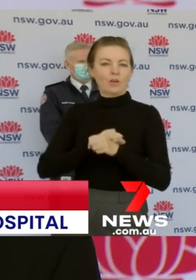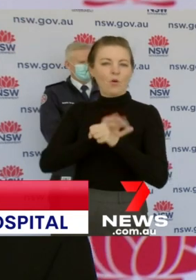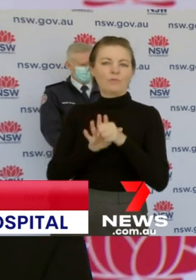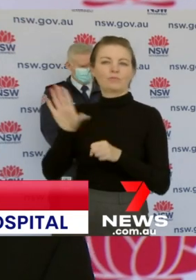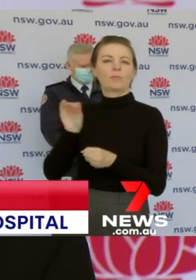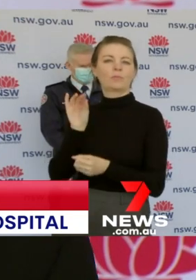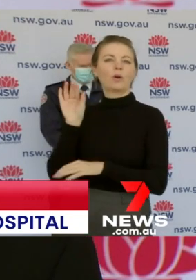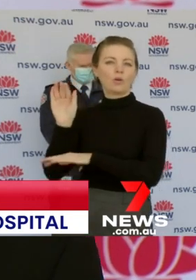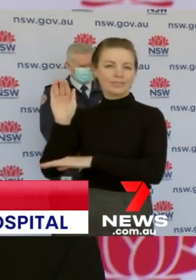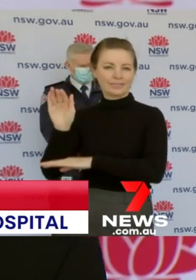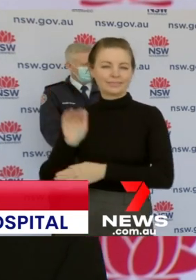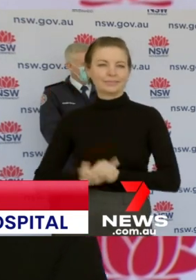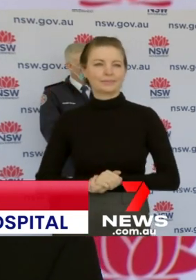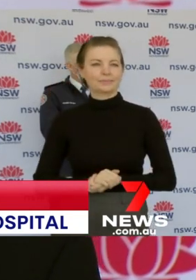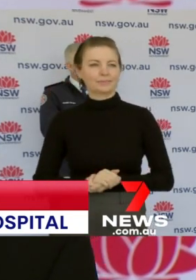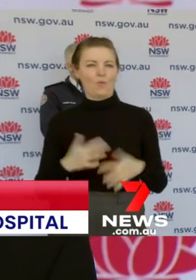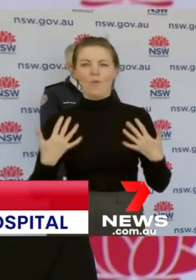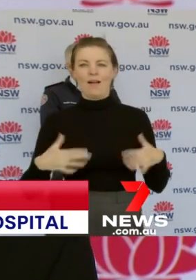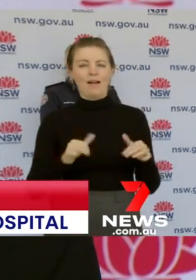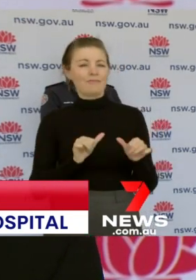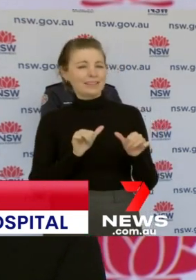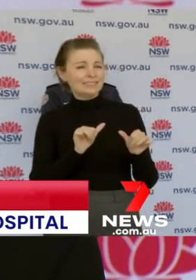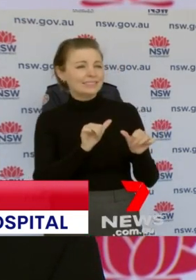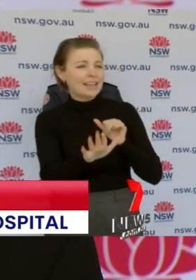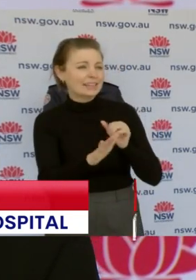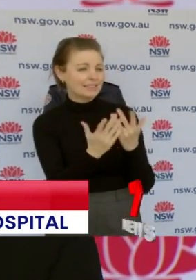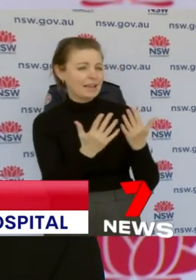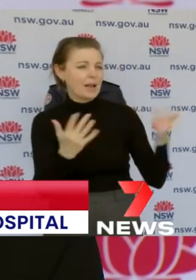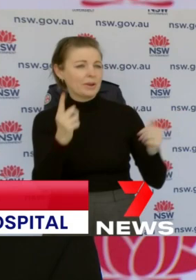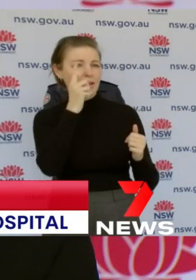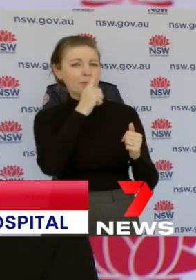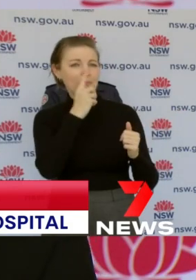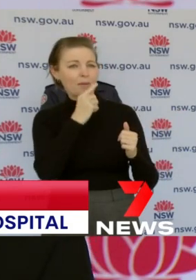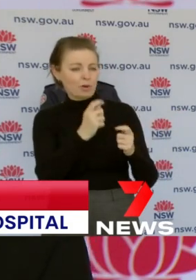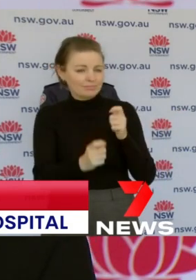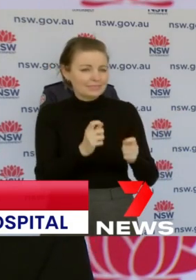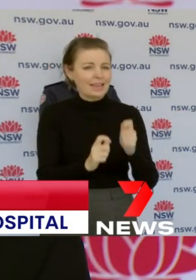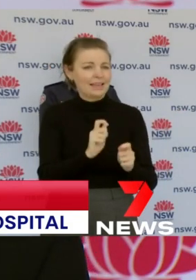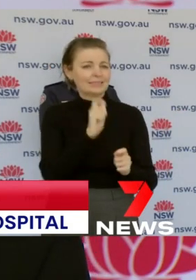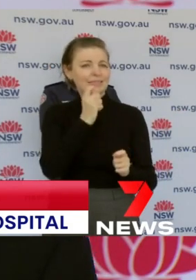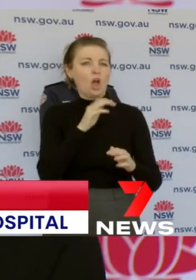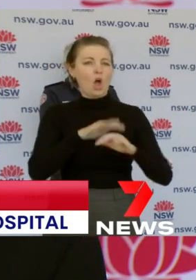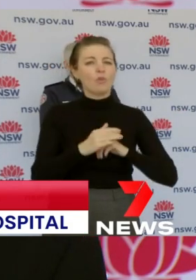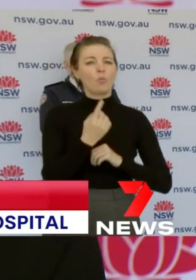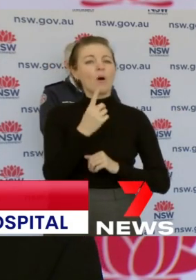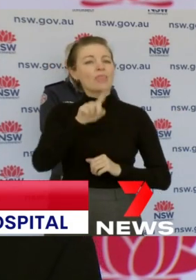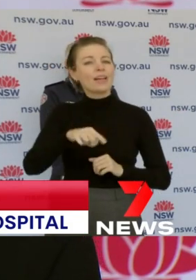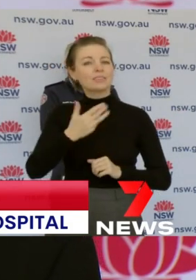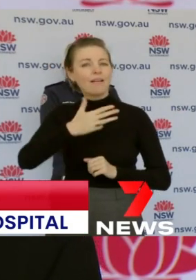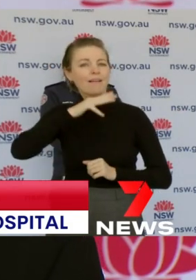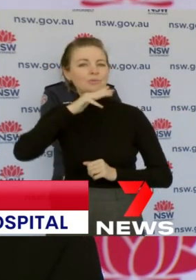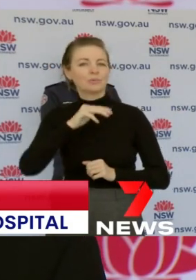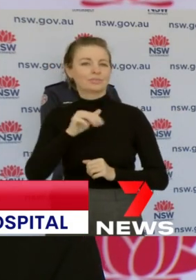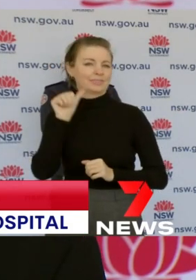still seeing fantastic testing numbers with 129,182 tests performed to 8 o'clock last